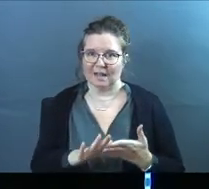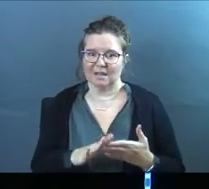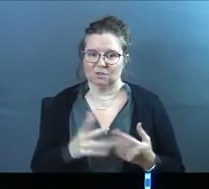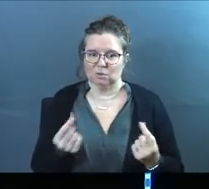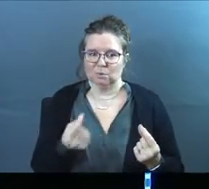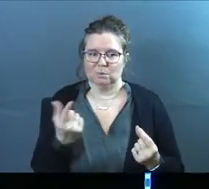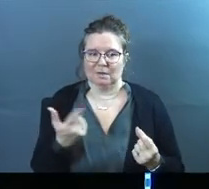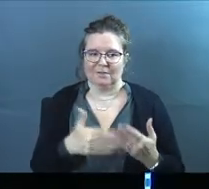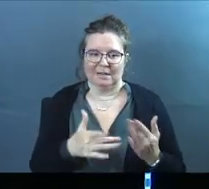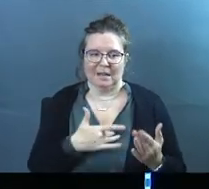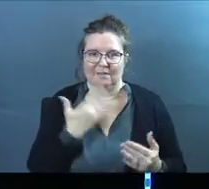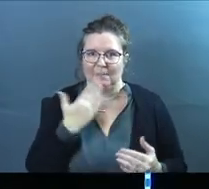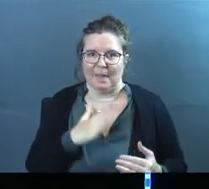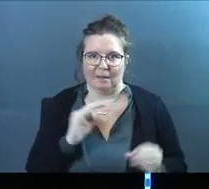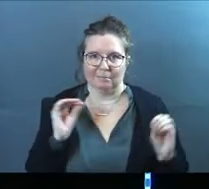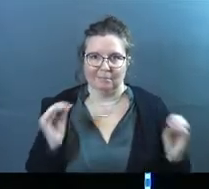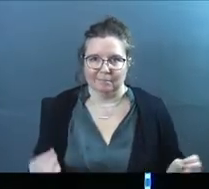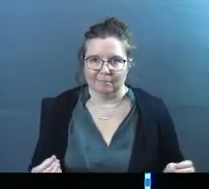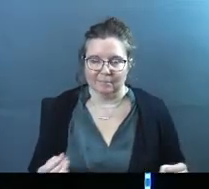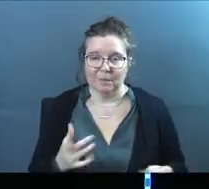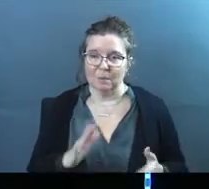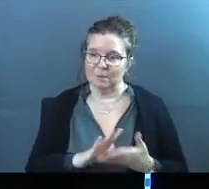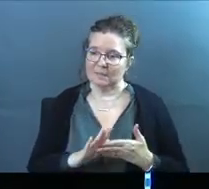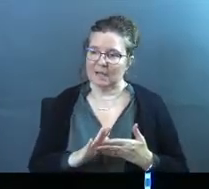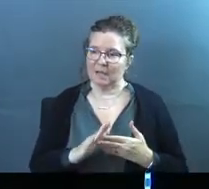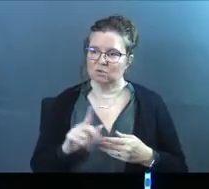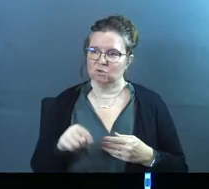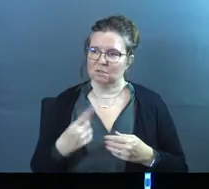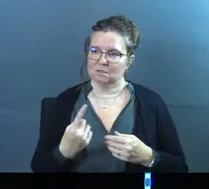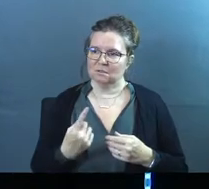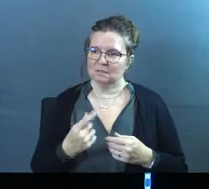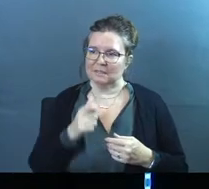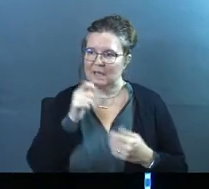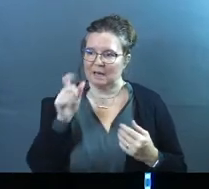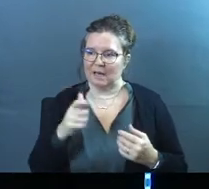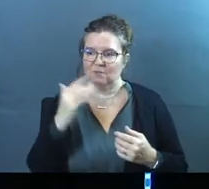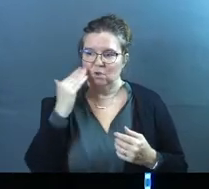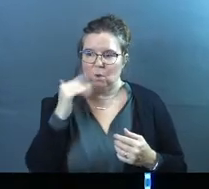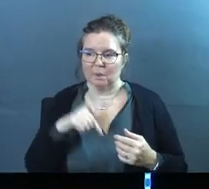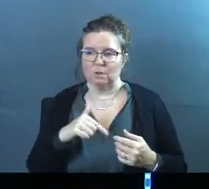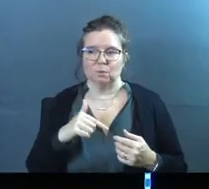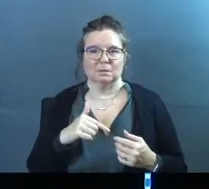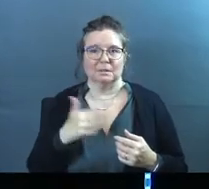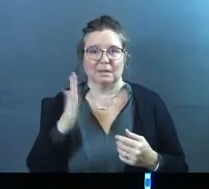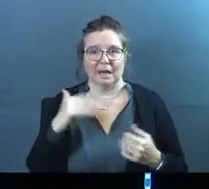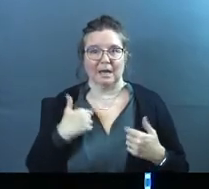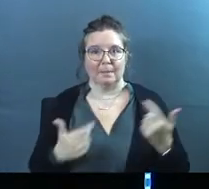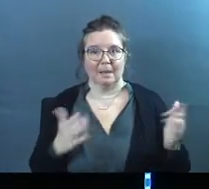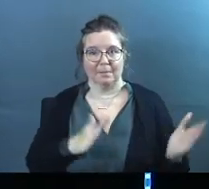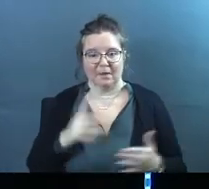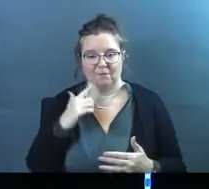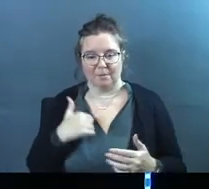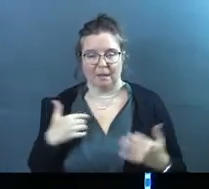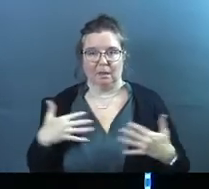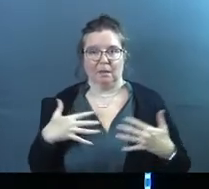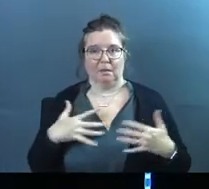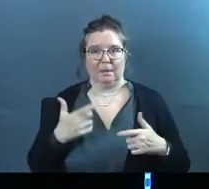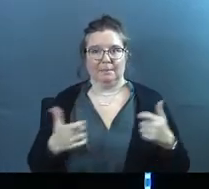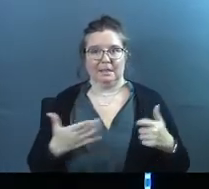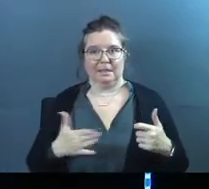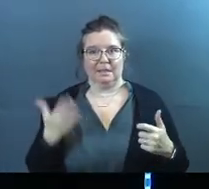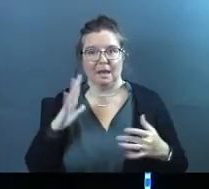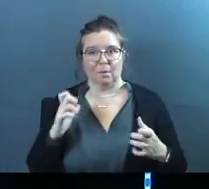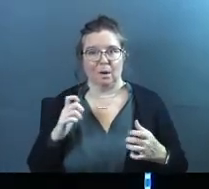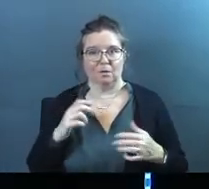nice to just do stuff and not feel bad about it. It was kind of nice to just not have to know that this was, God had big plans for me, be intimidated by the big